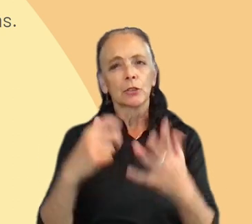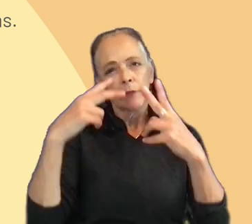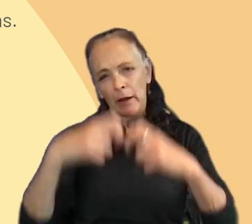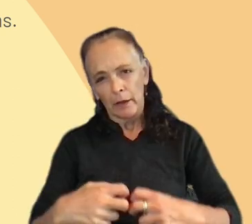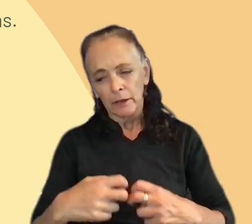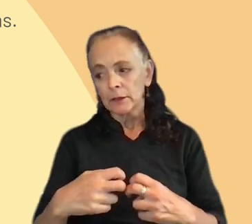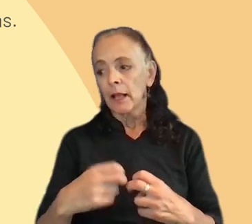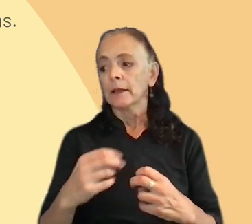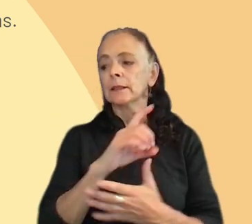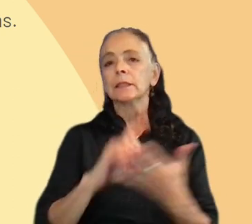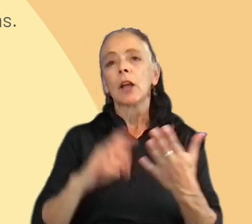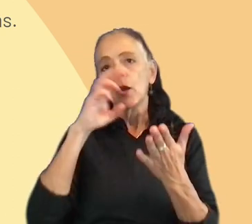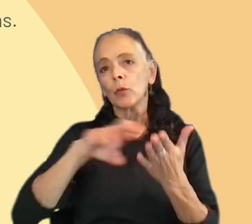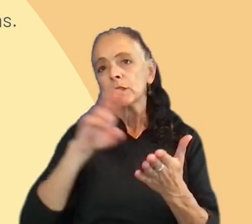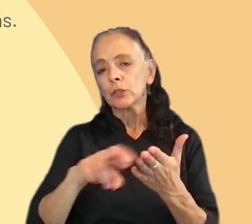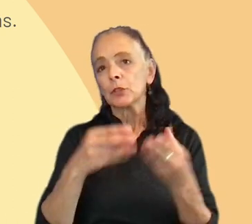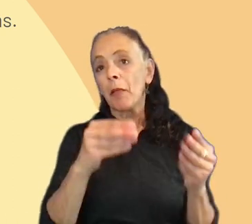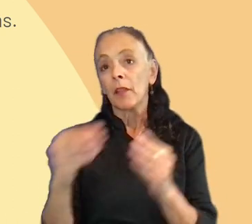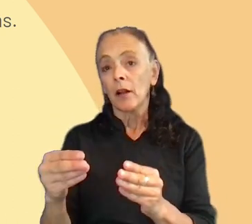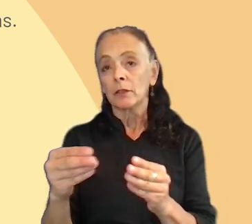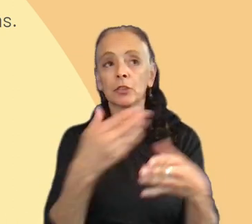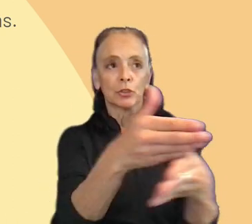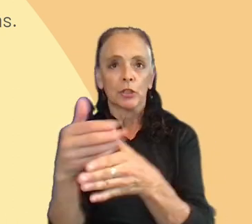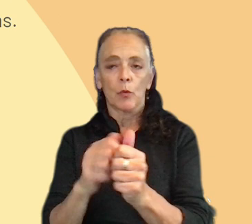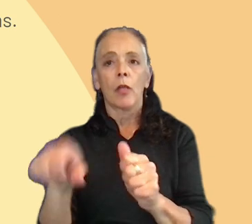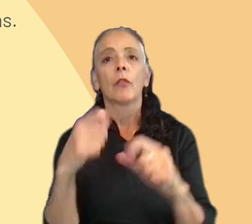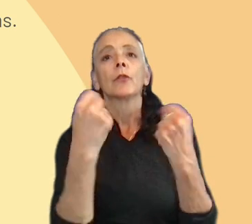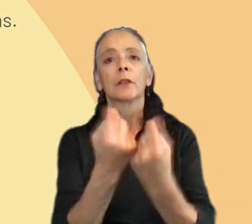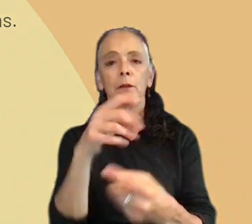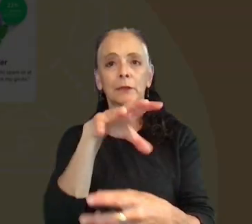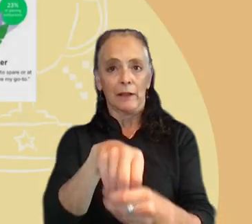research methodology that we could share with the other teams inside the company.